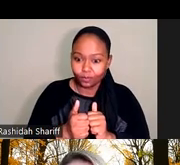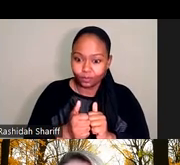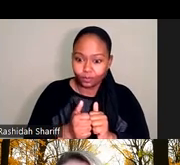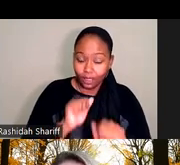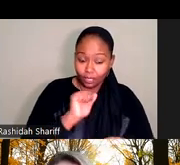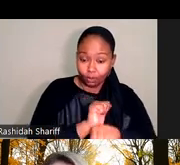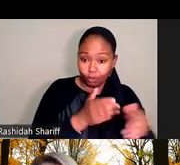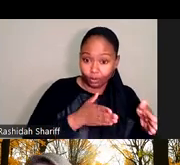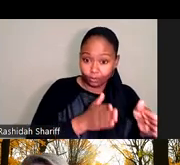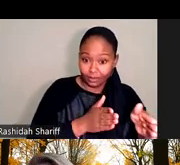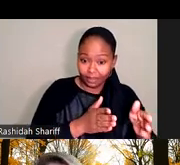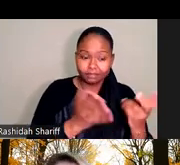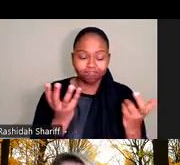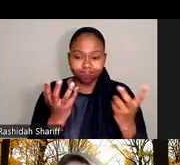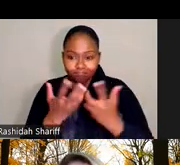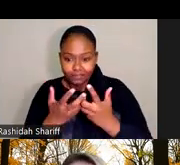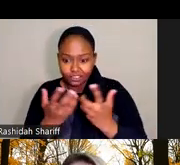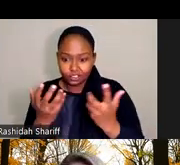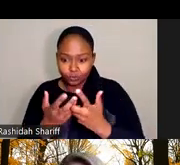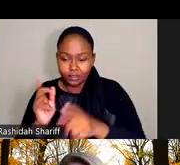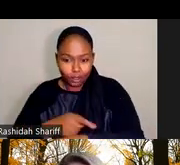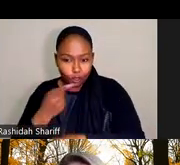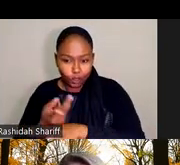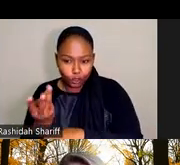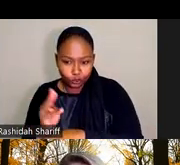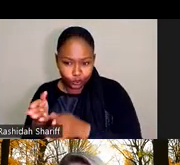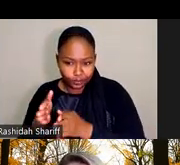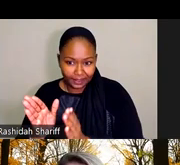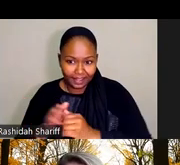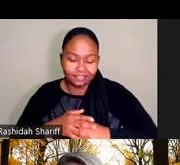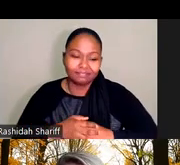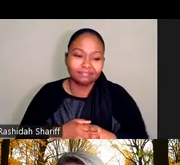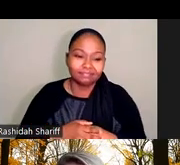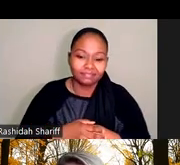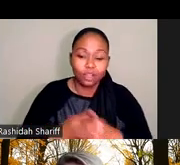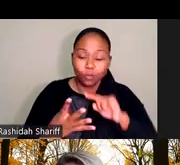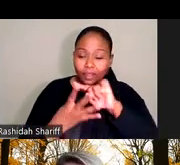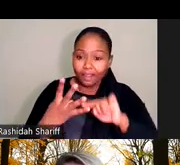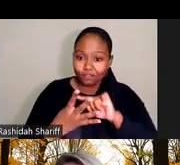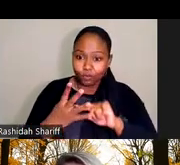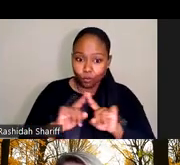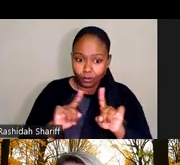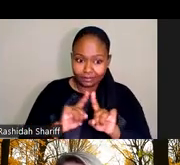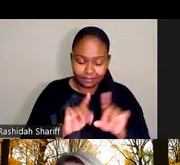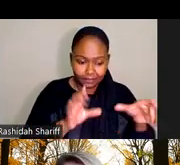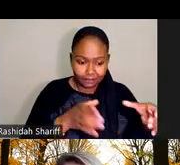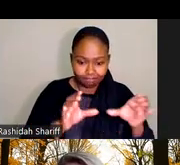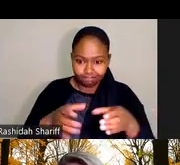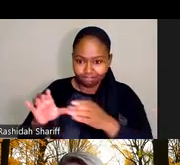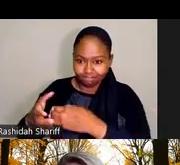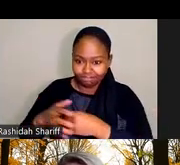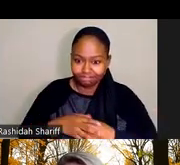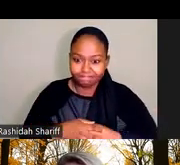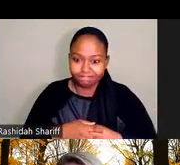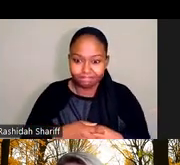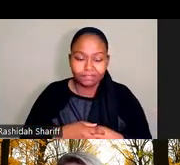-term services and support system change approach. And we're really bucketing it into four different buckets that were informed